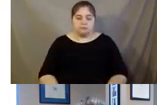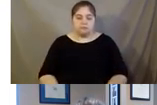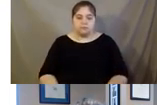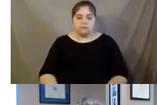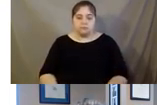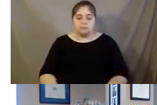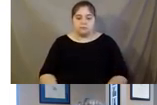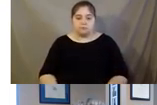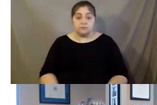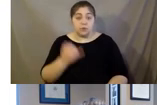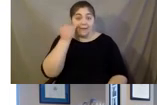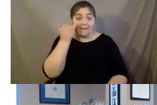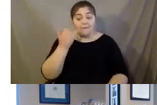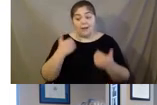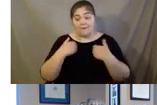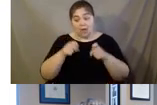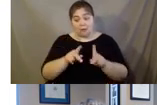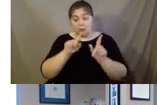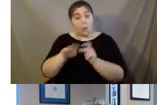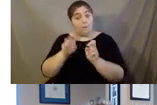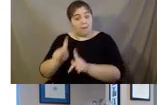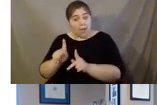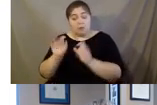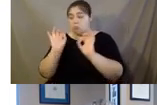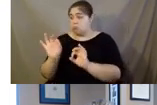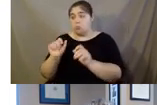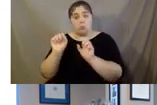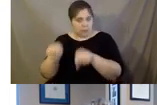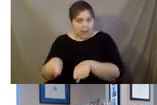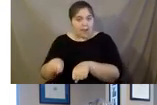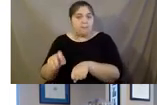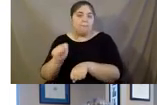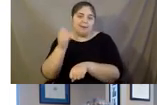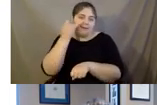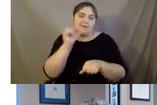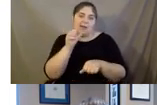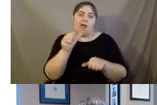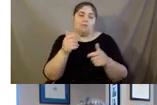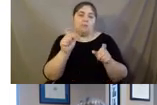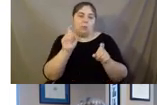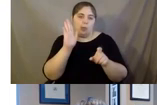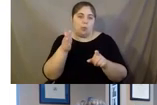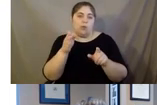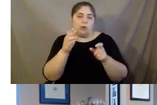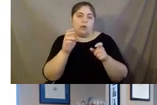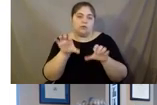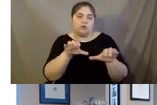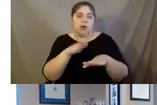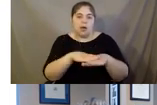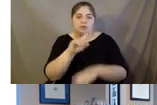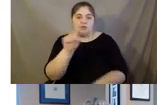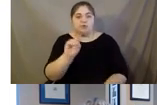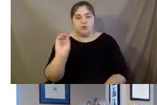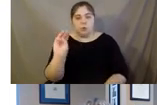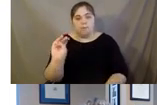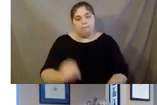you know, if we do get the opportunity to come back and have in-person classes, we'll also be able to go ahead and offer them online if we